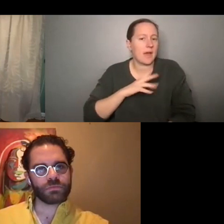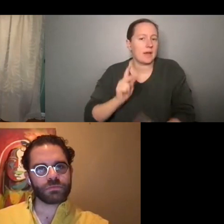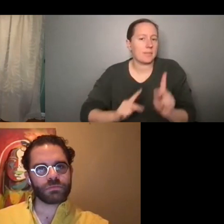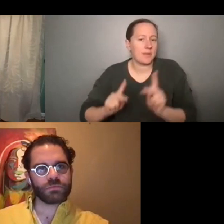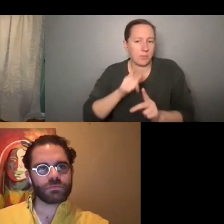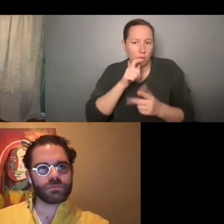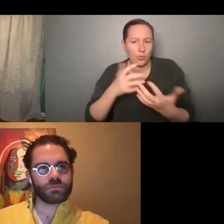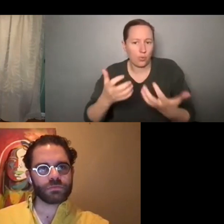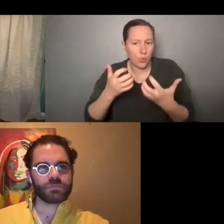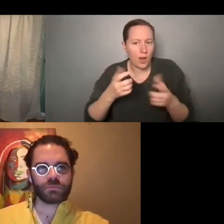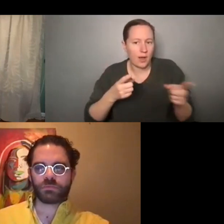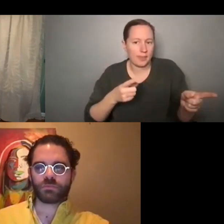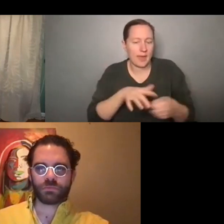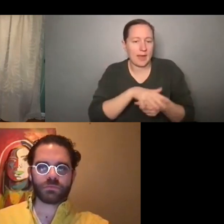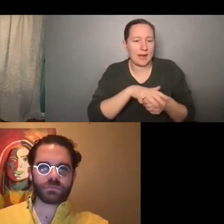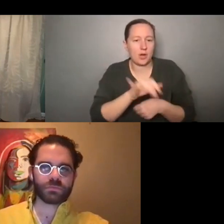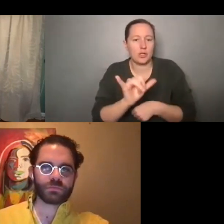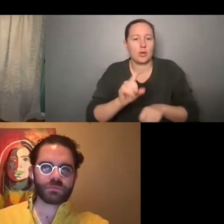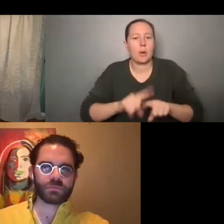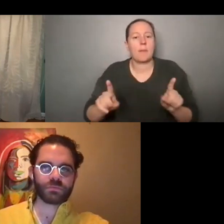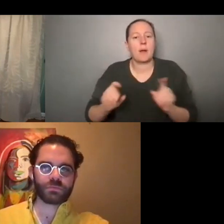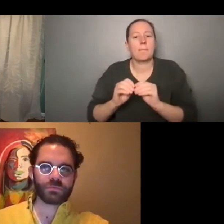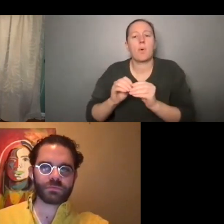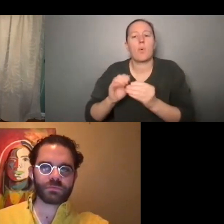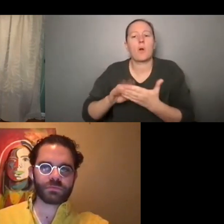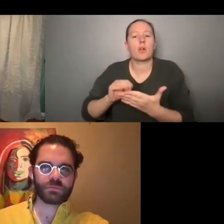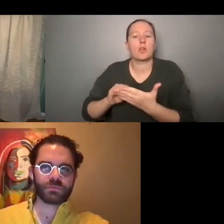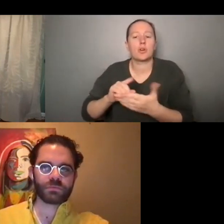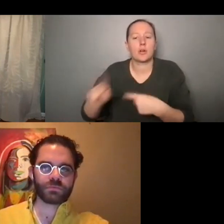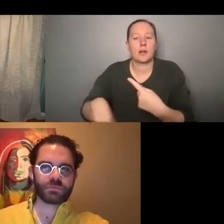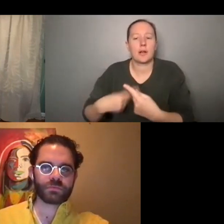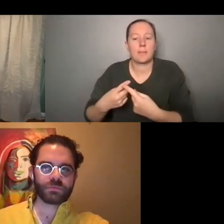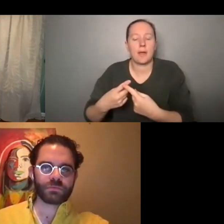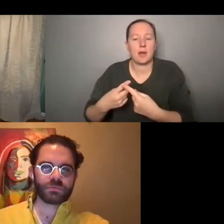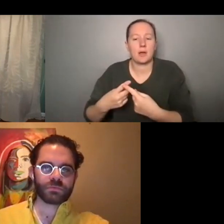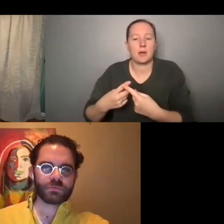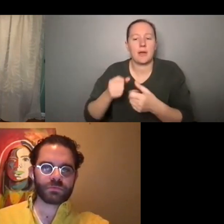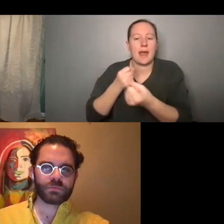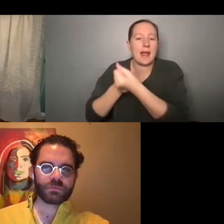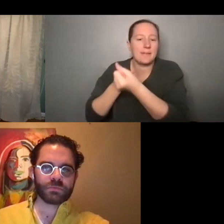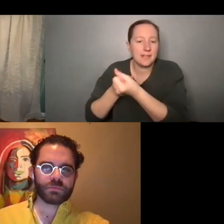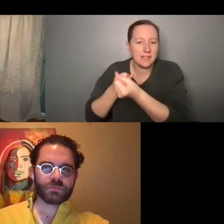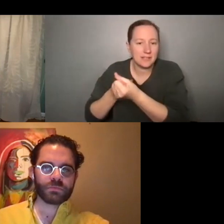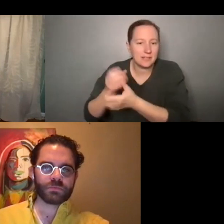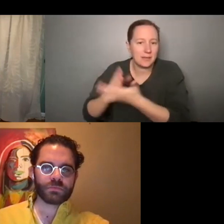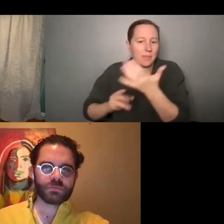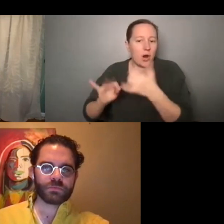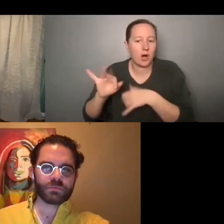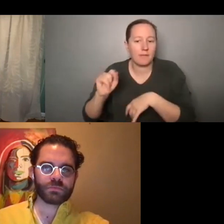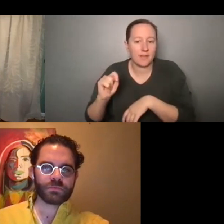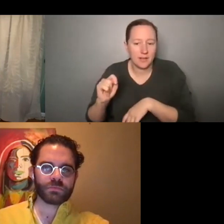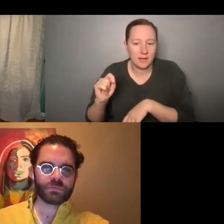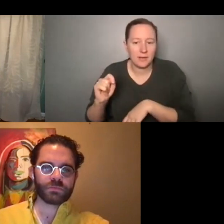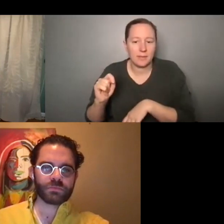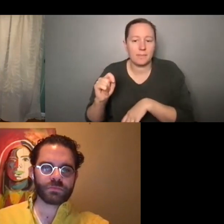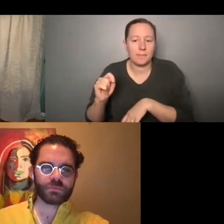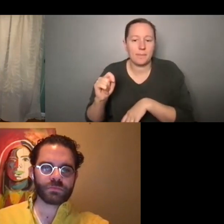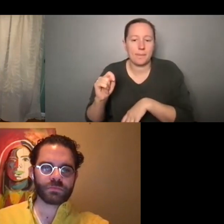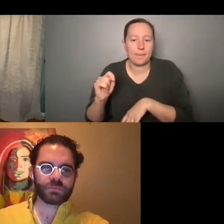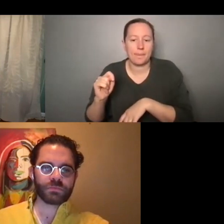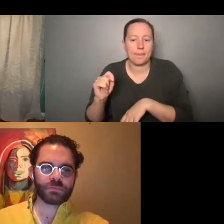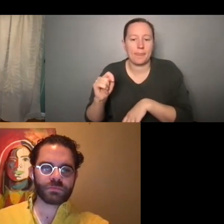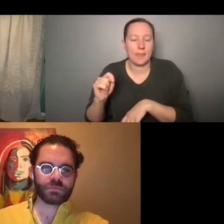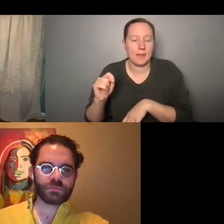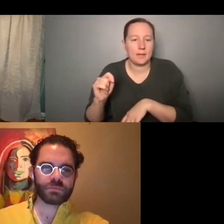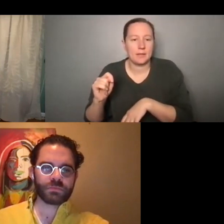go into that area as well, but it's a little bit more about learning sort of the, the advocacy side of things that we do at respectability as well.